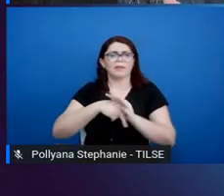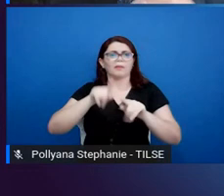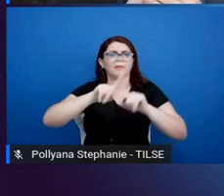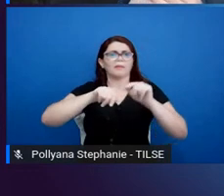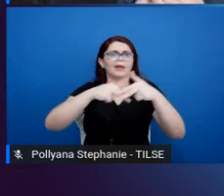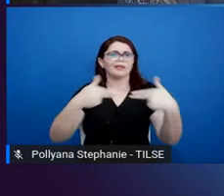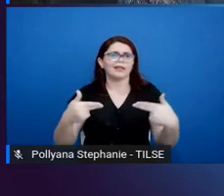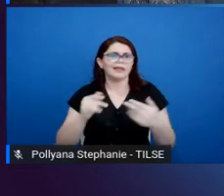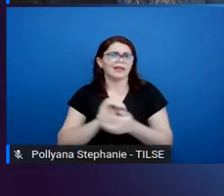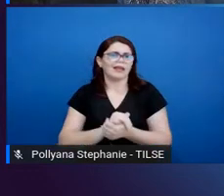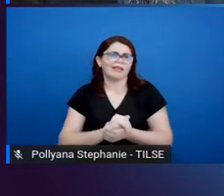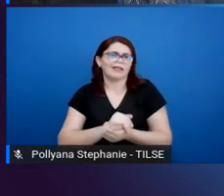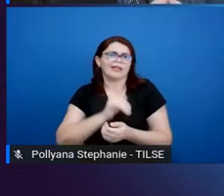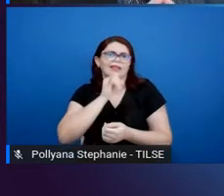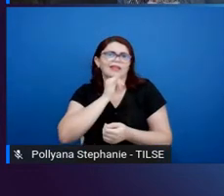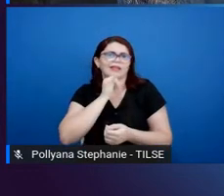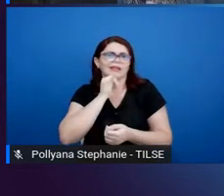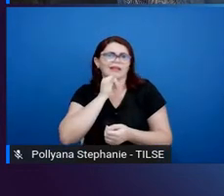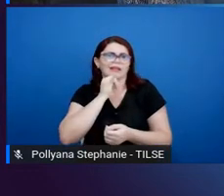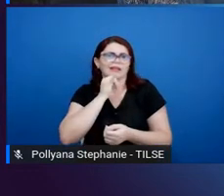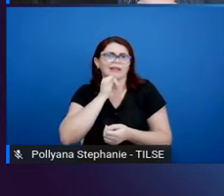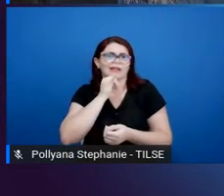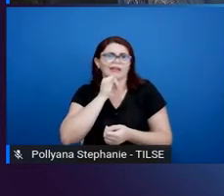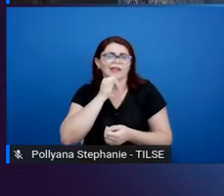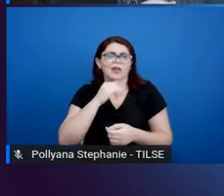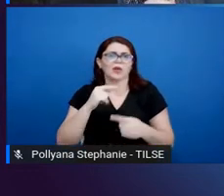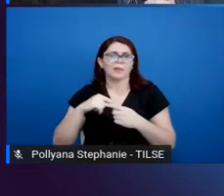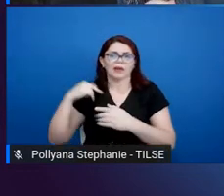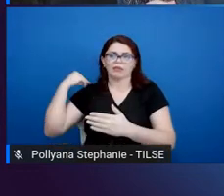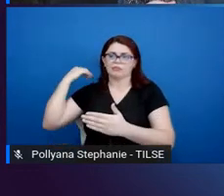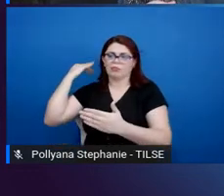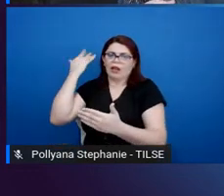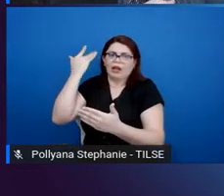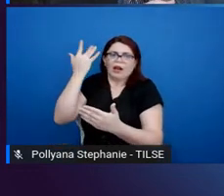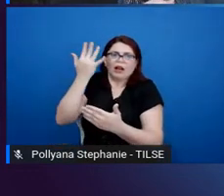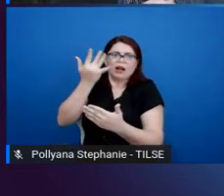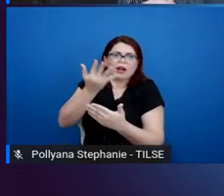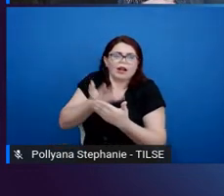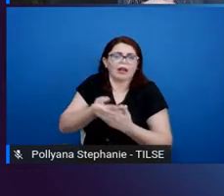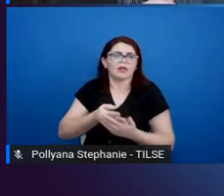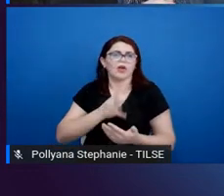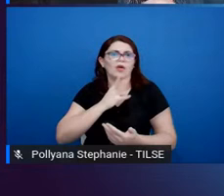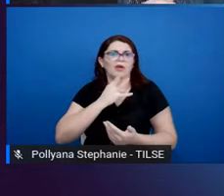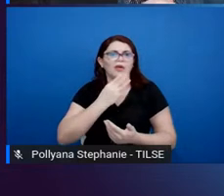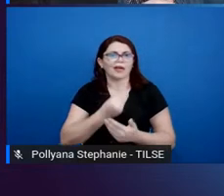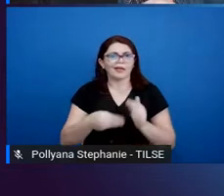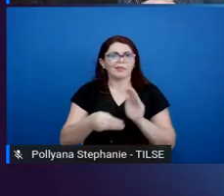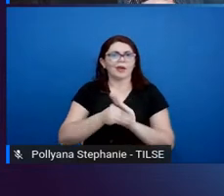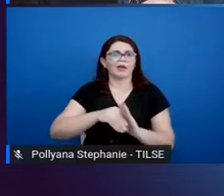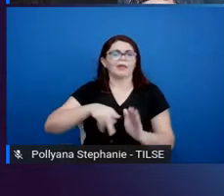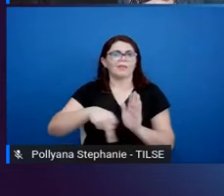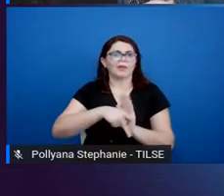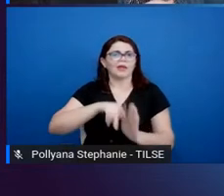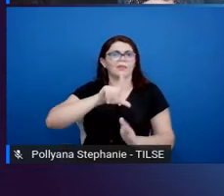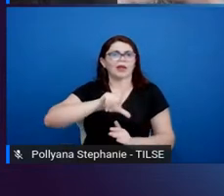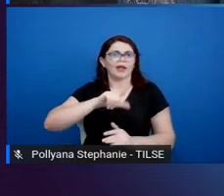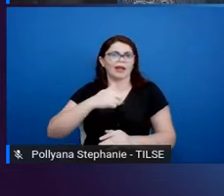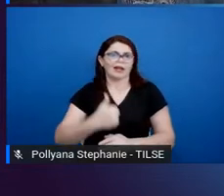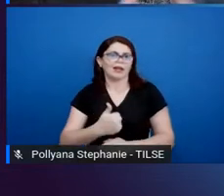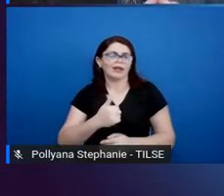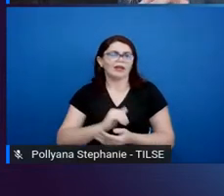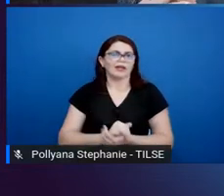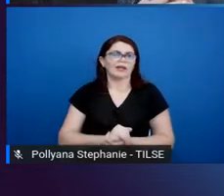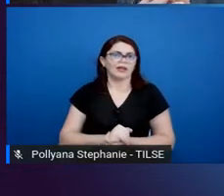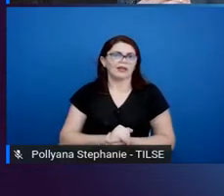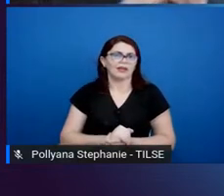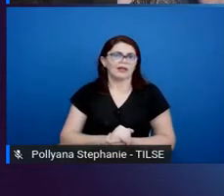relying on their background knowledge that they've acquired in their first language, looking at, you know,